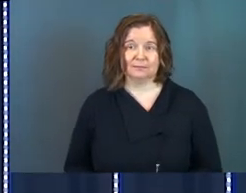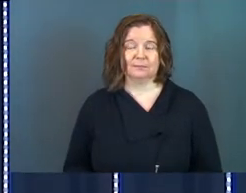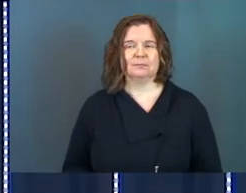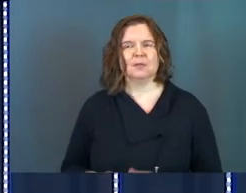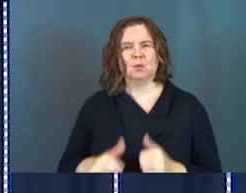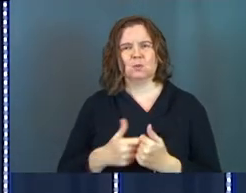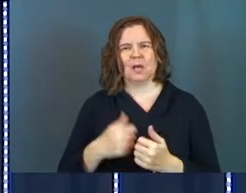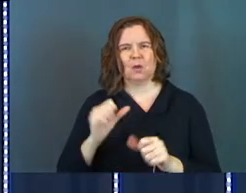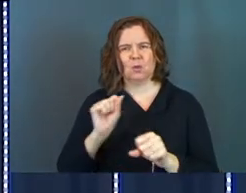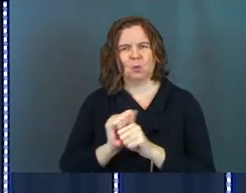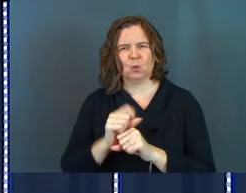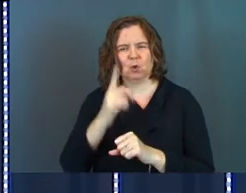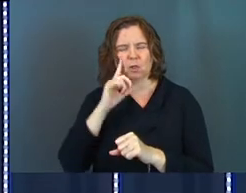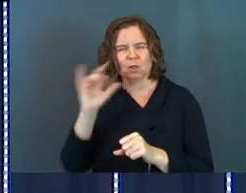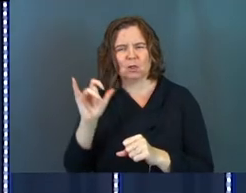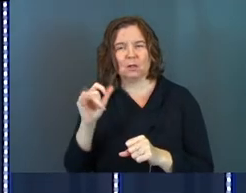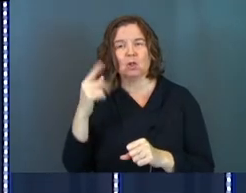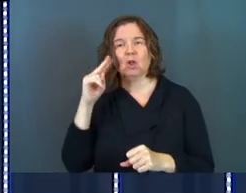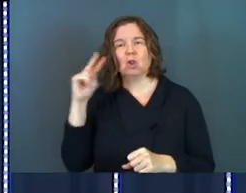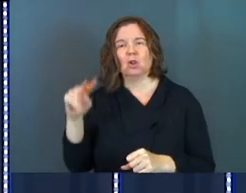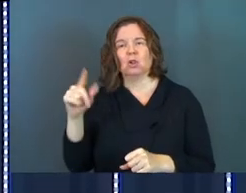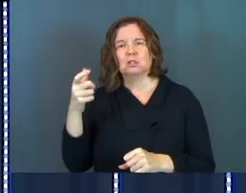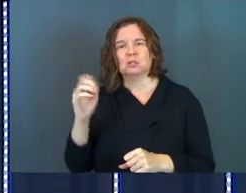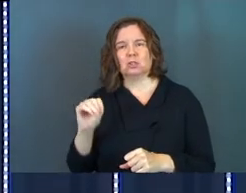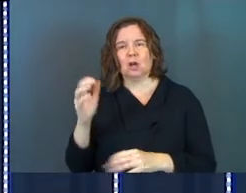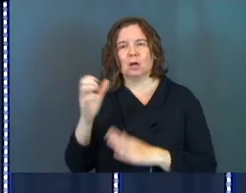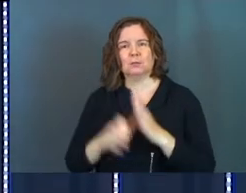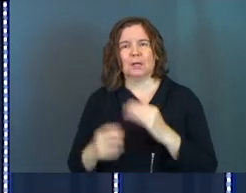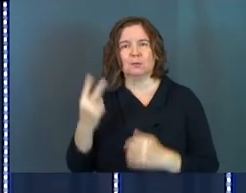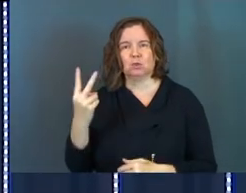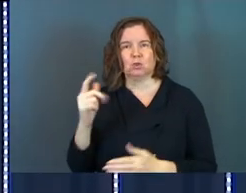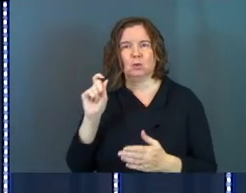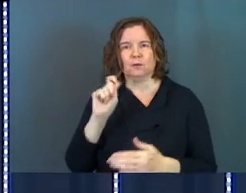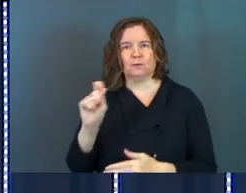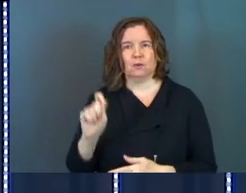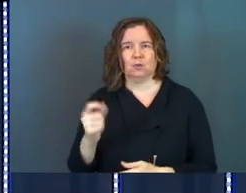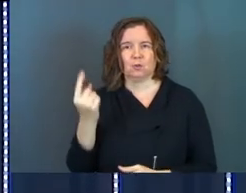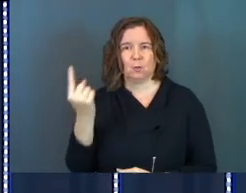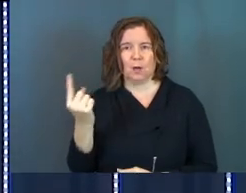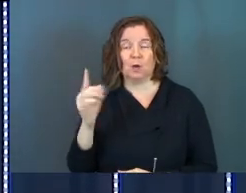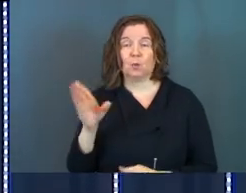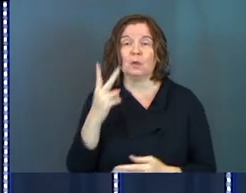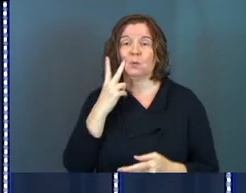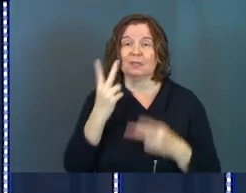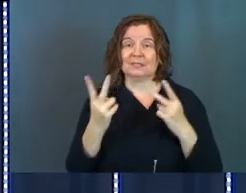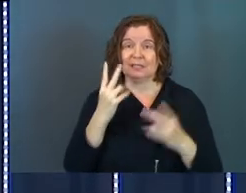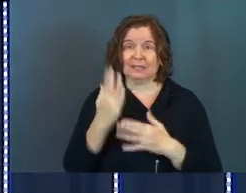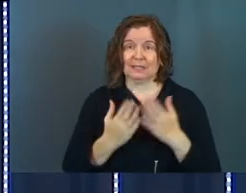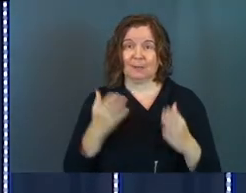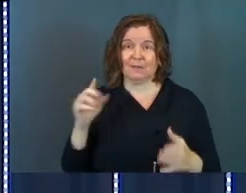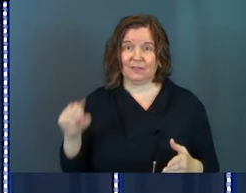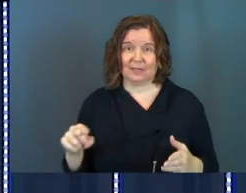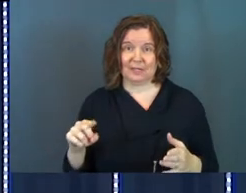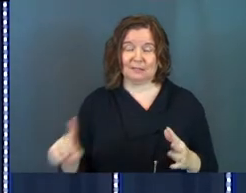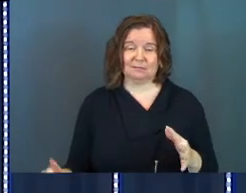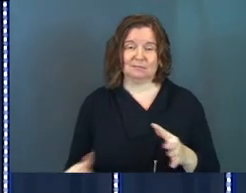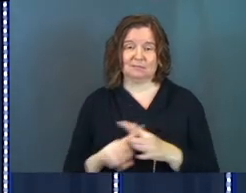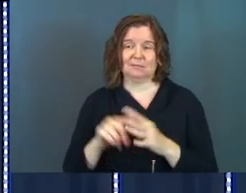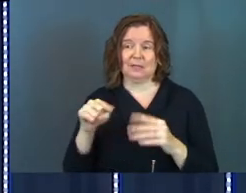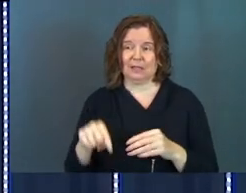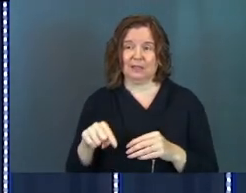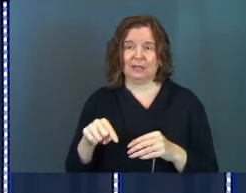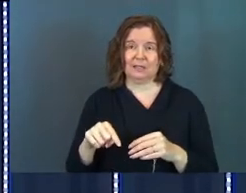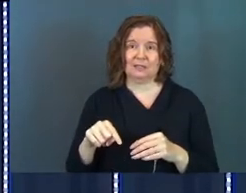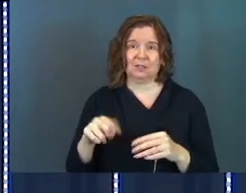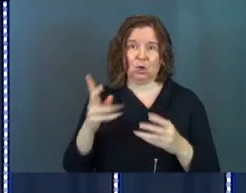So how's this going to work? Look at Psalm chapter 2, verse 1. We're going to see some of this come about in